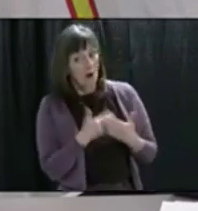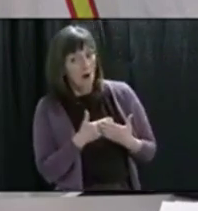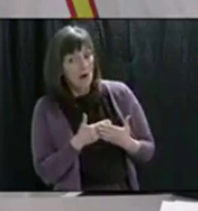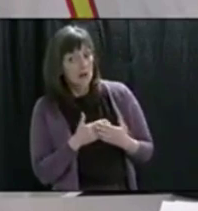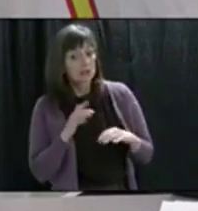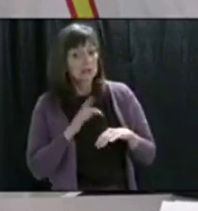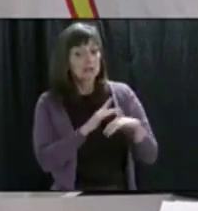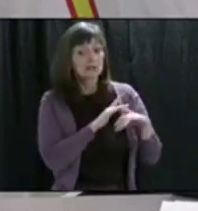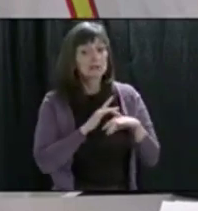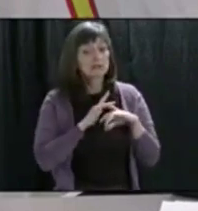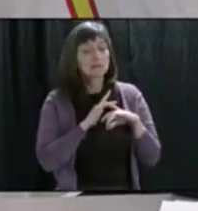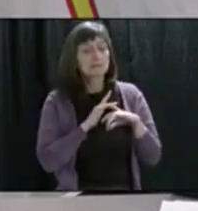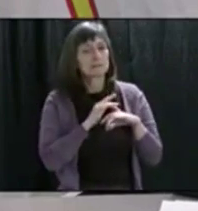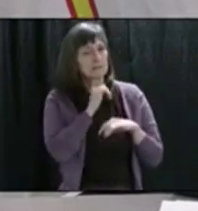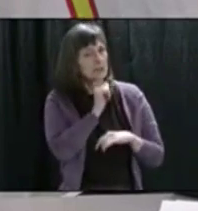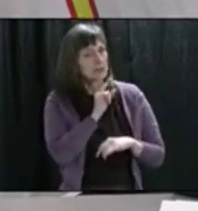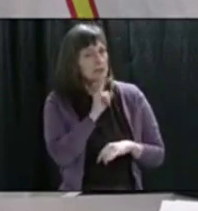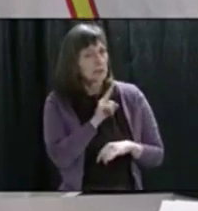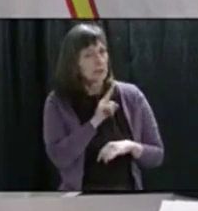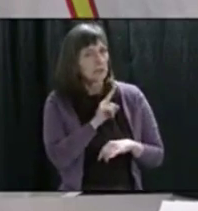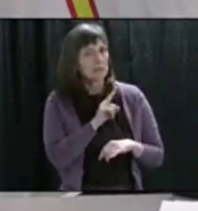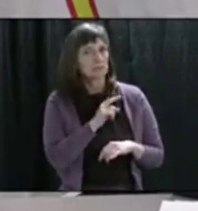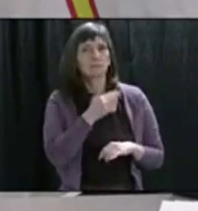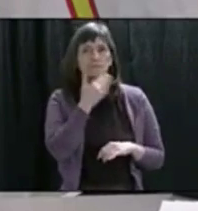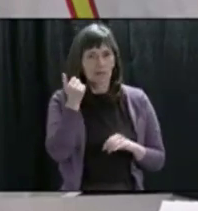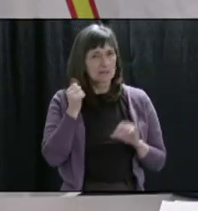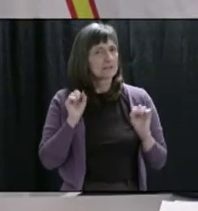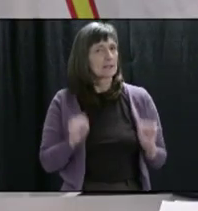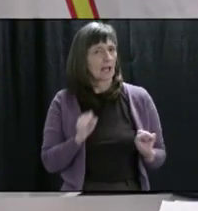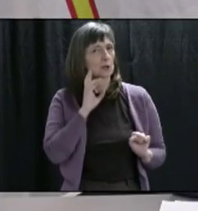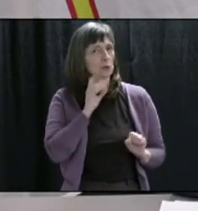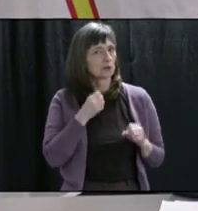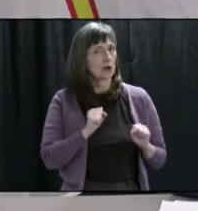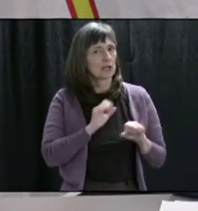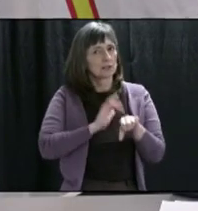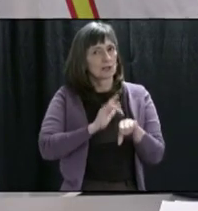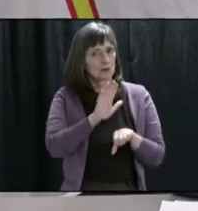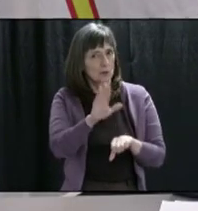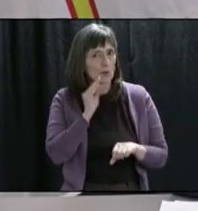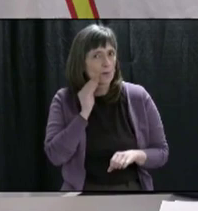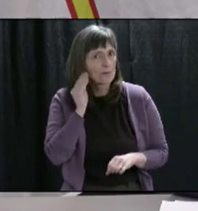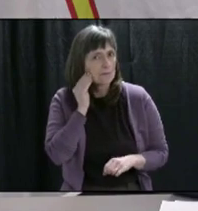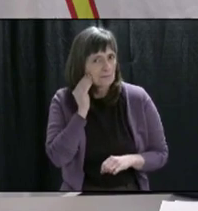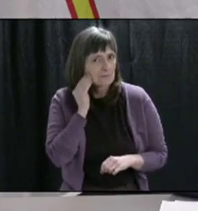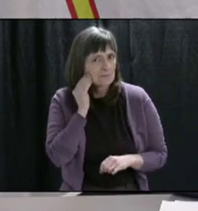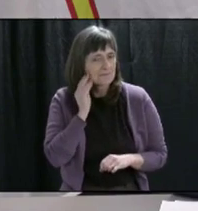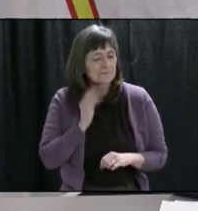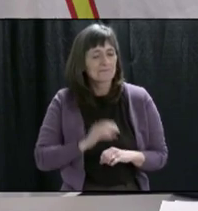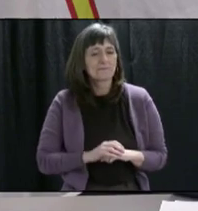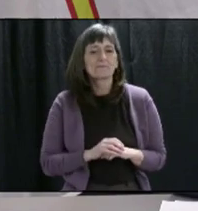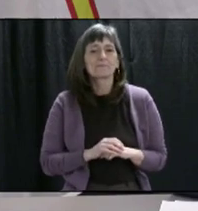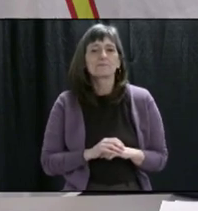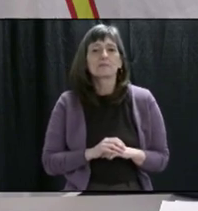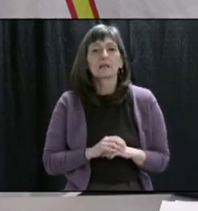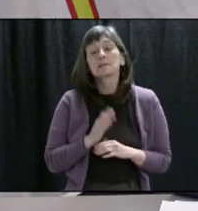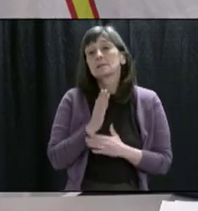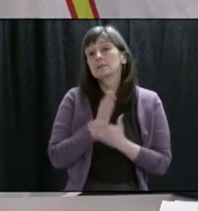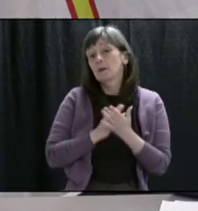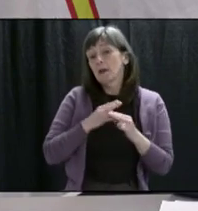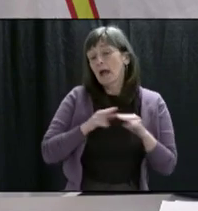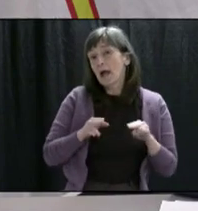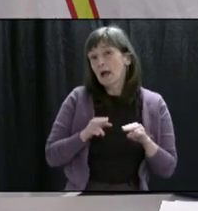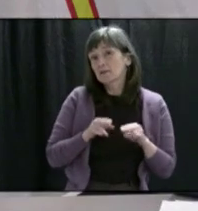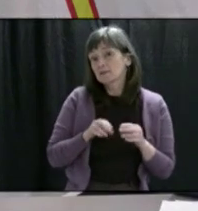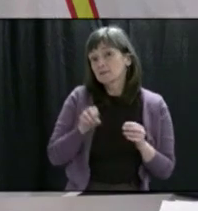world, but will do the very best job. The Easter Bunny also said they might have some Easter eggs for some,